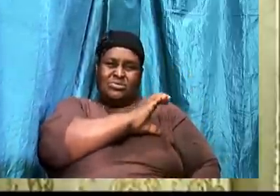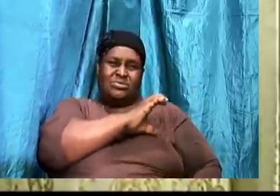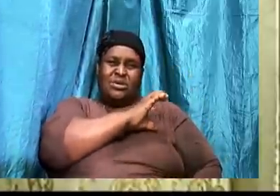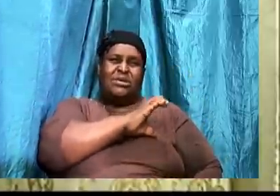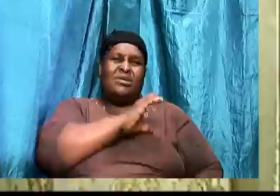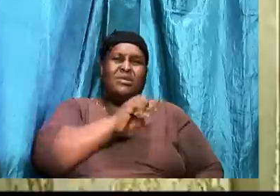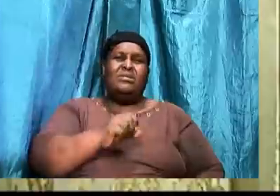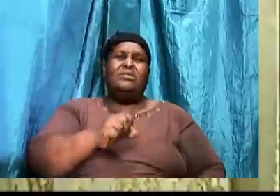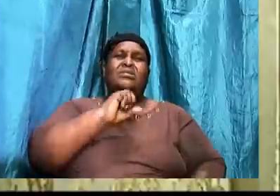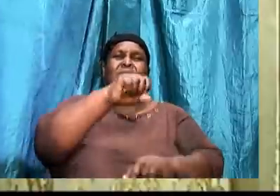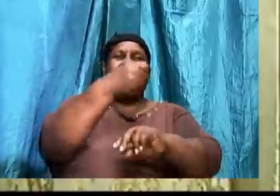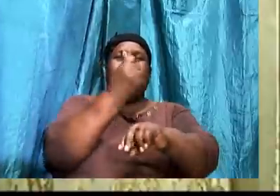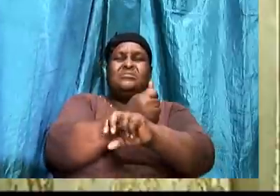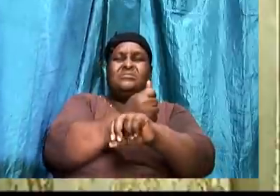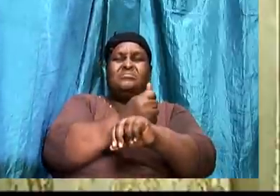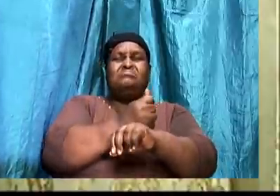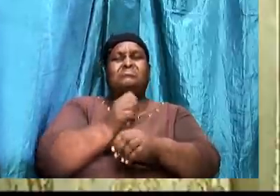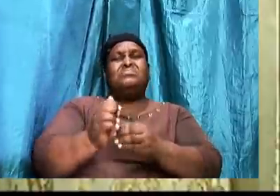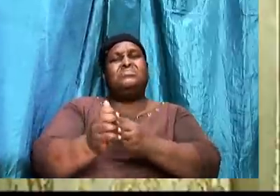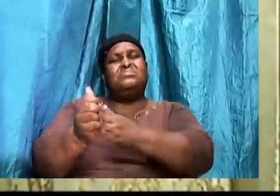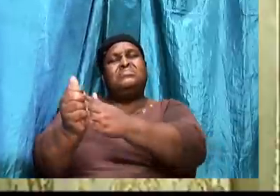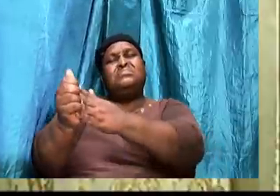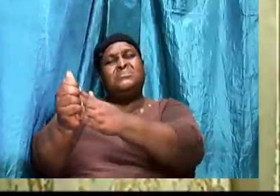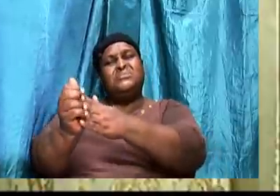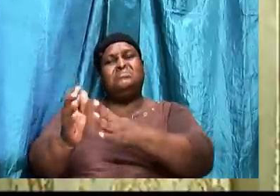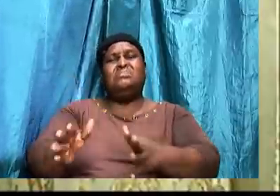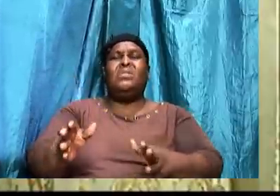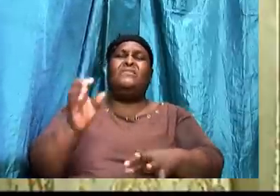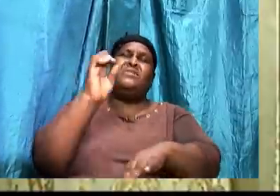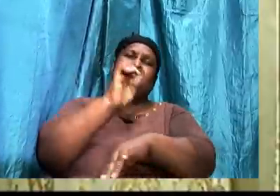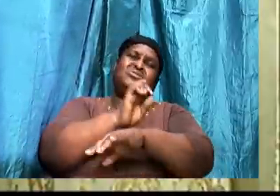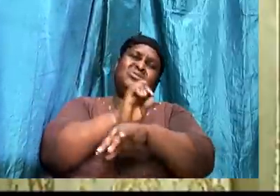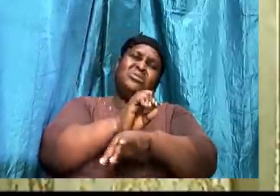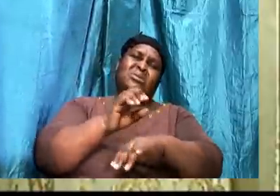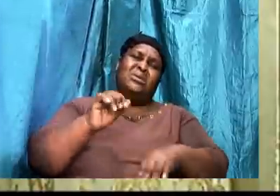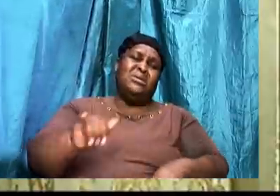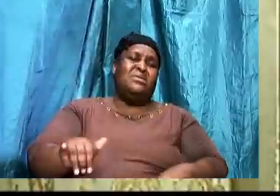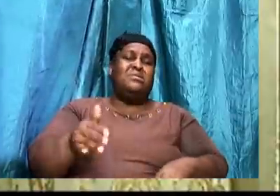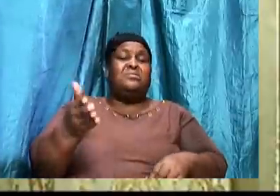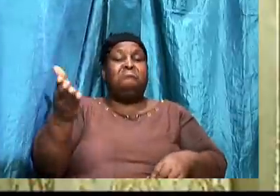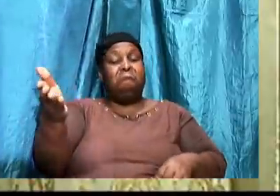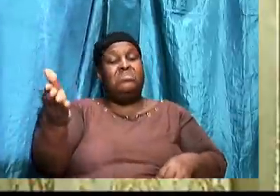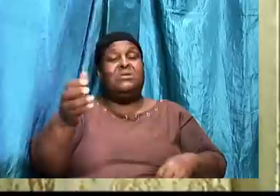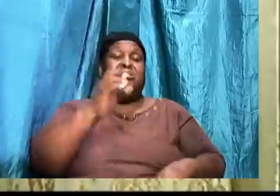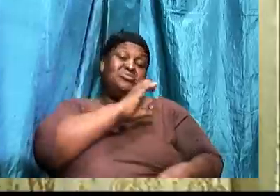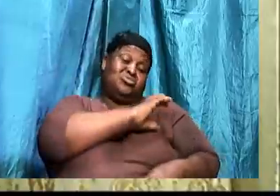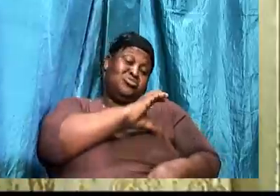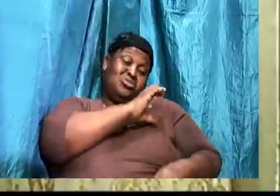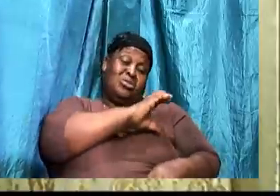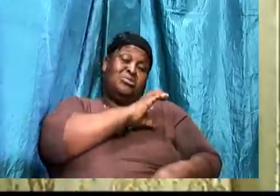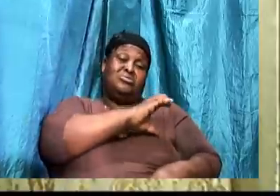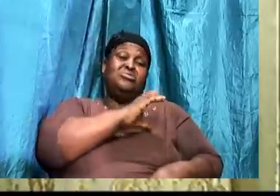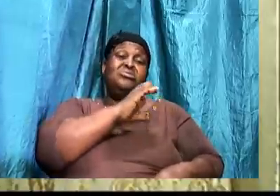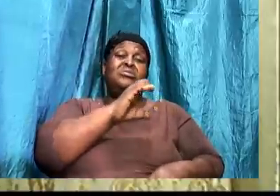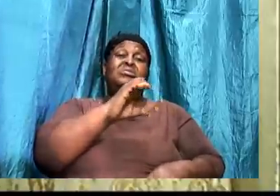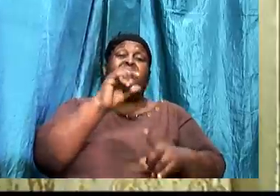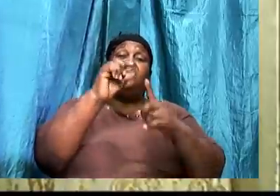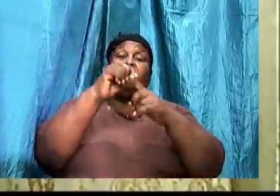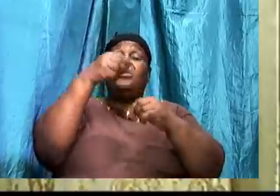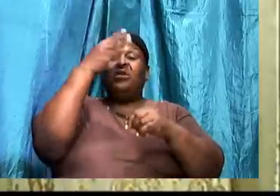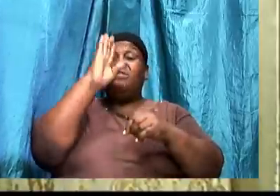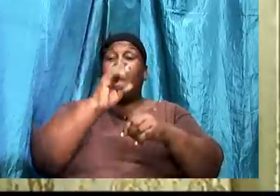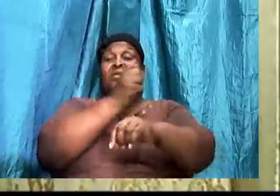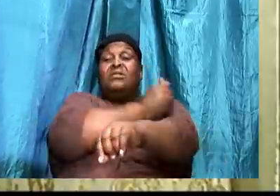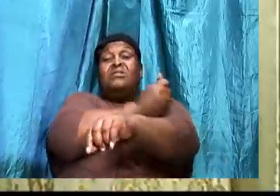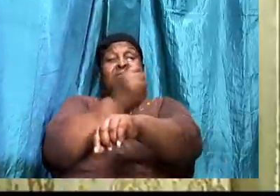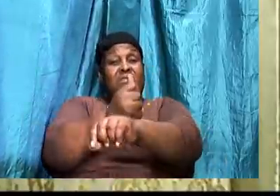The established leaders. Of the church. That they are challenging. The word of God. And the authority. Of